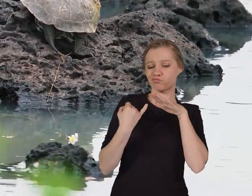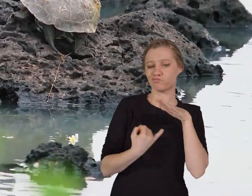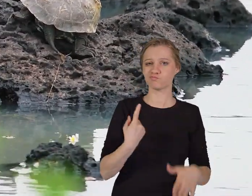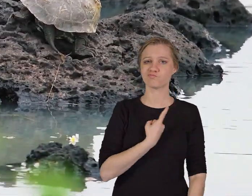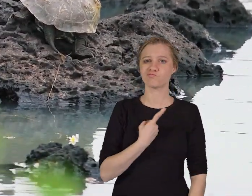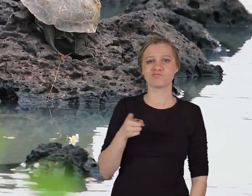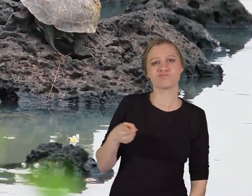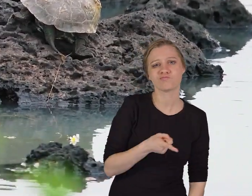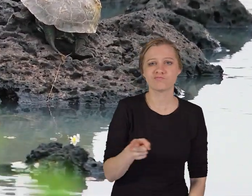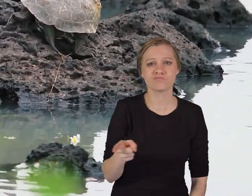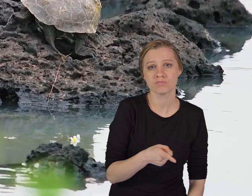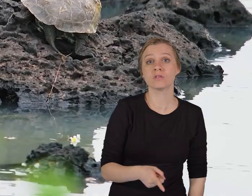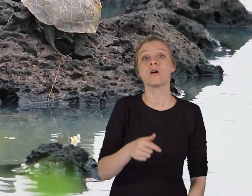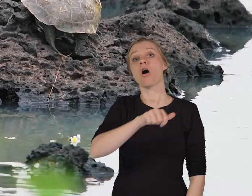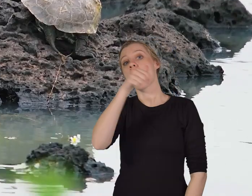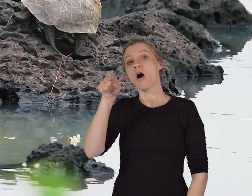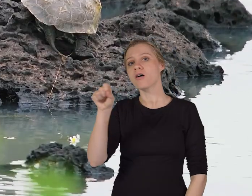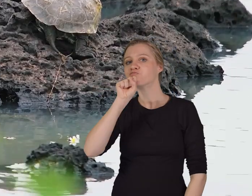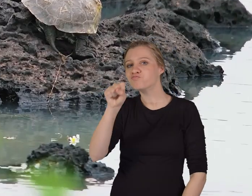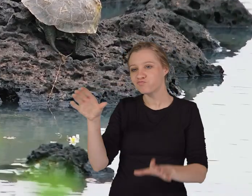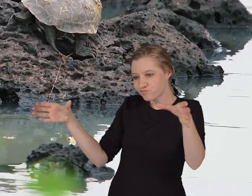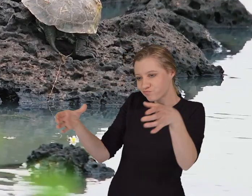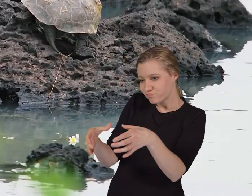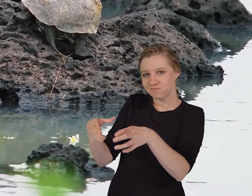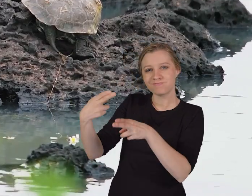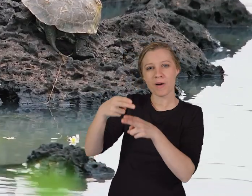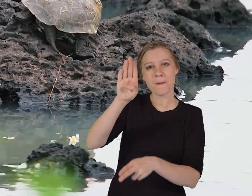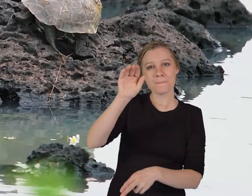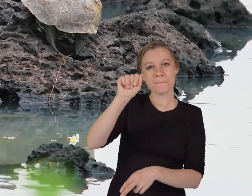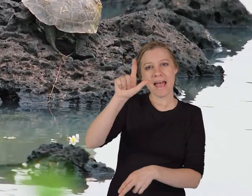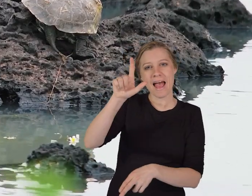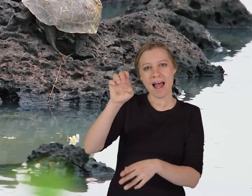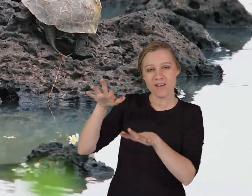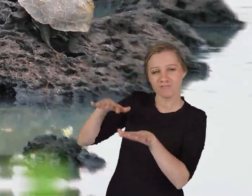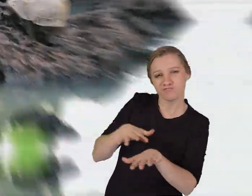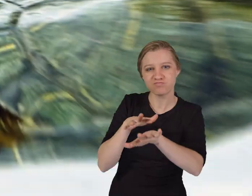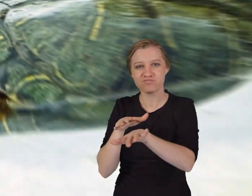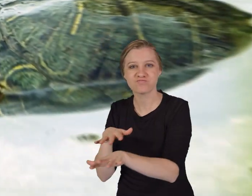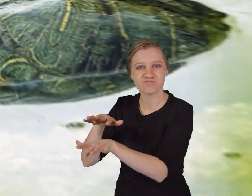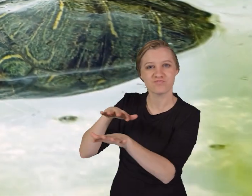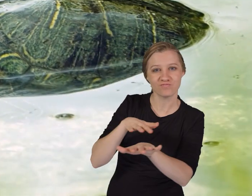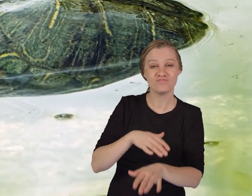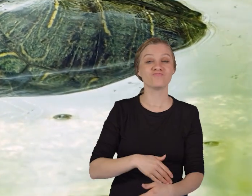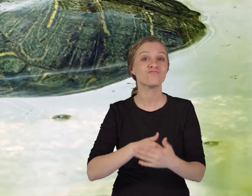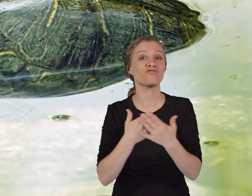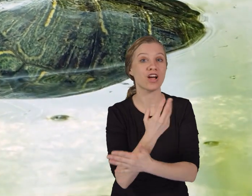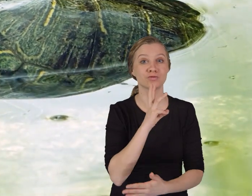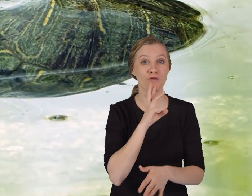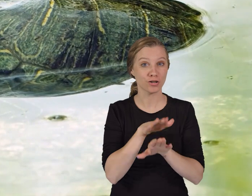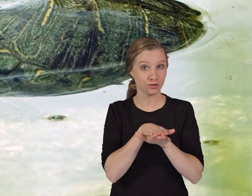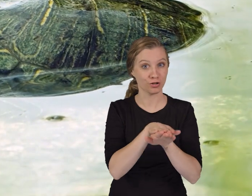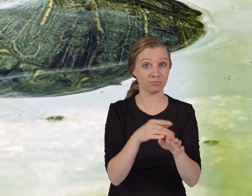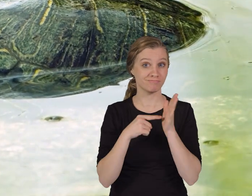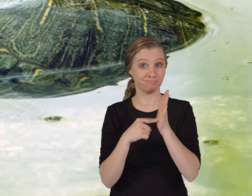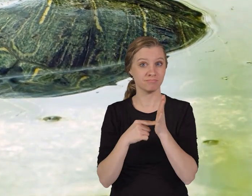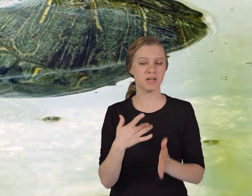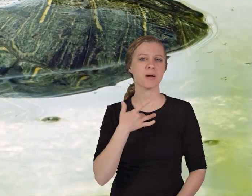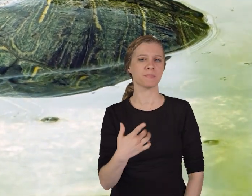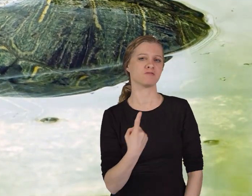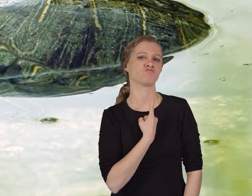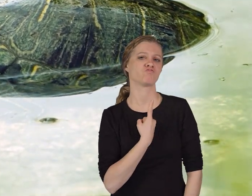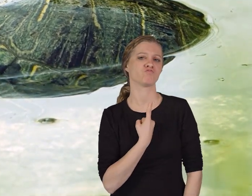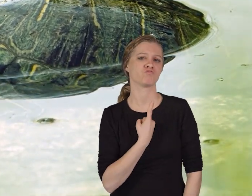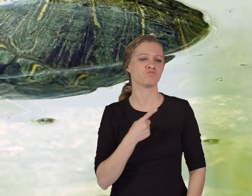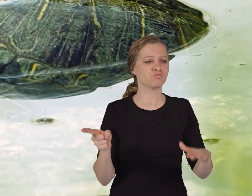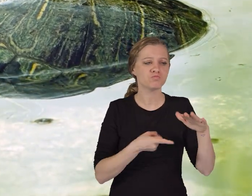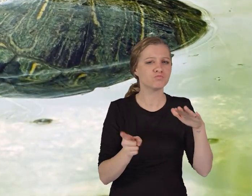solitary wanderers, while others like to be part of a group called a bale. Freshwater turtles, for instance, often go